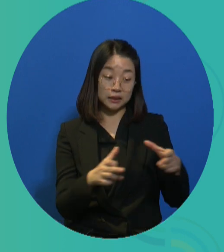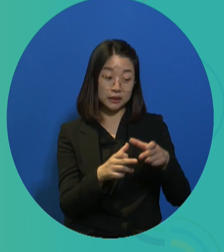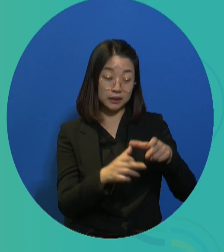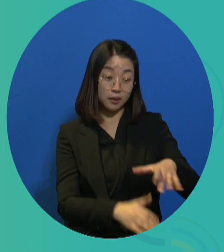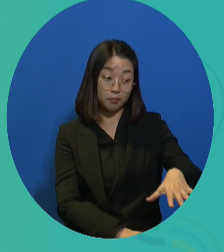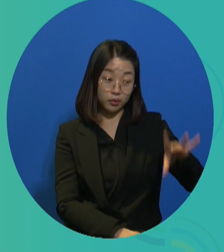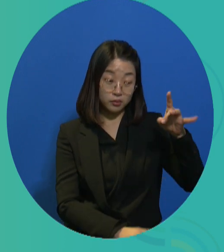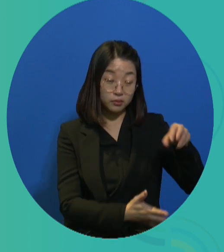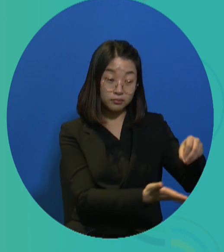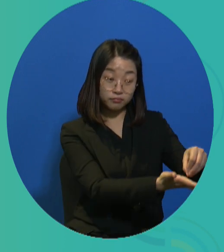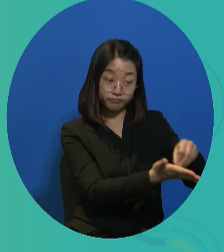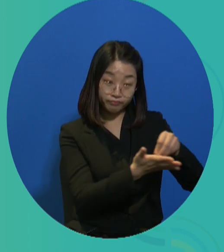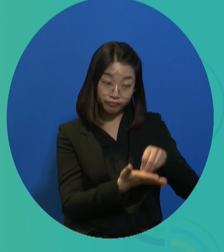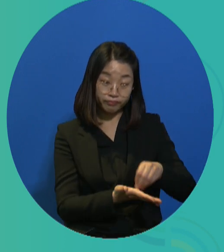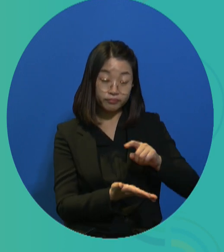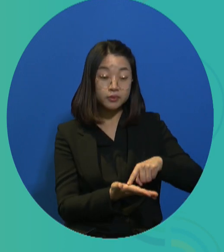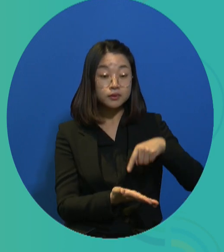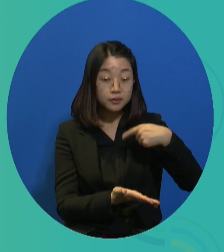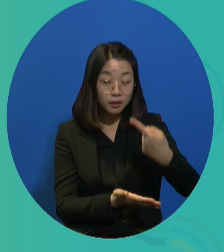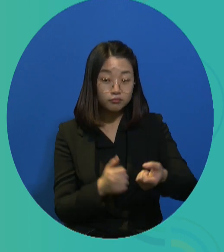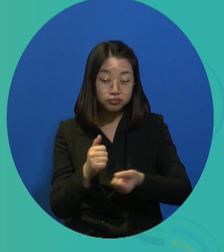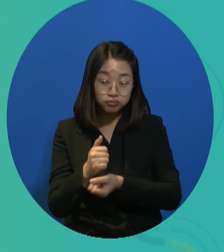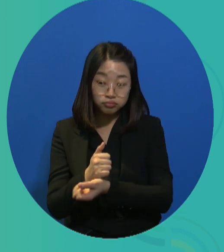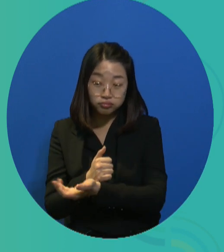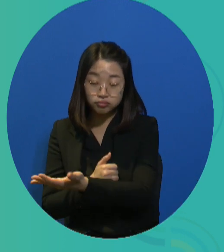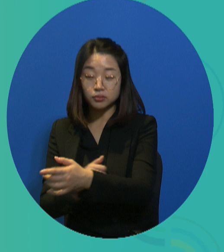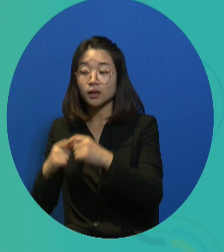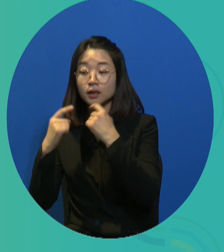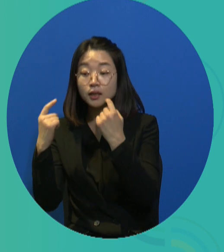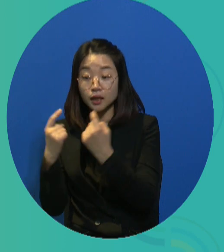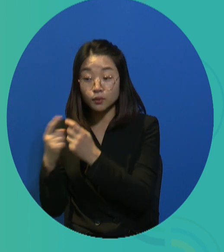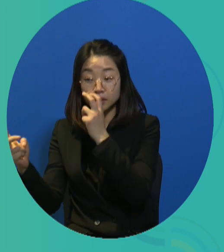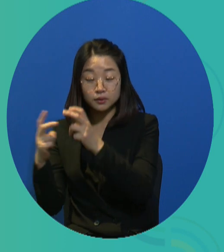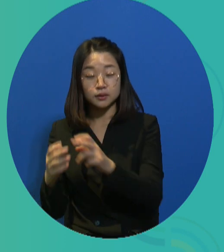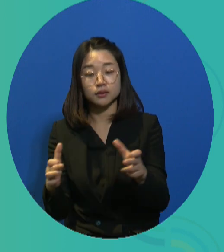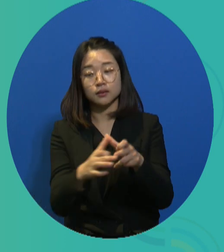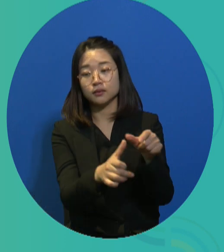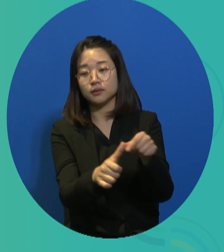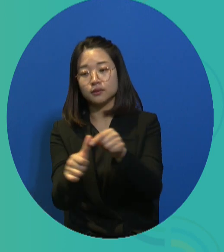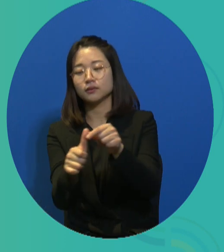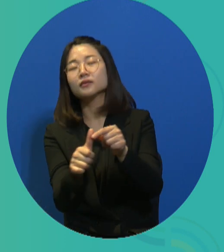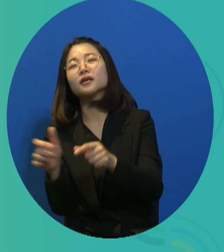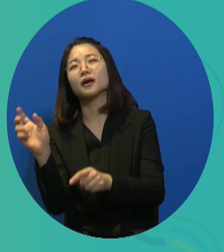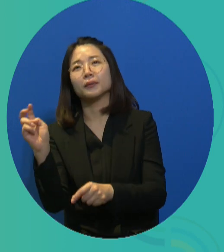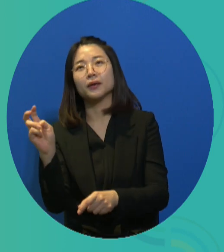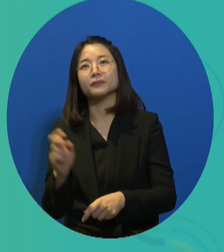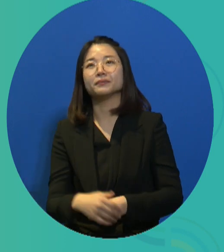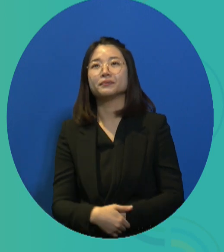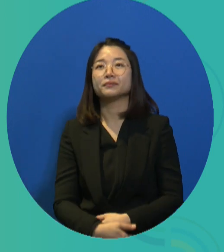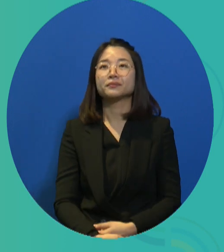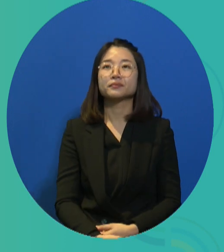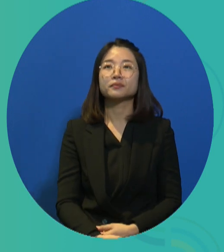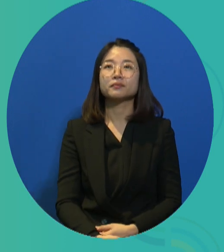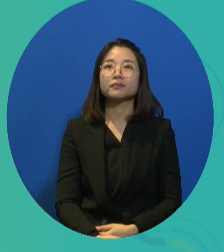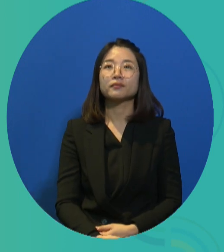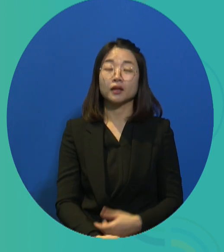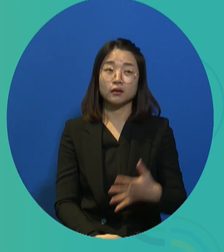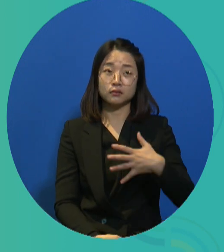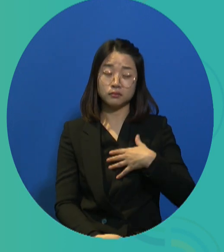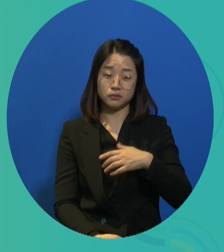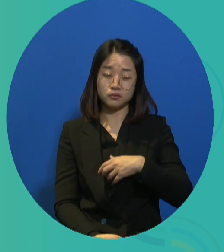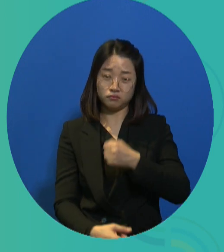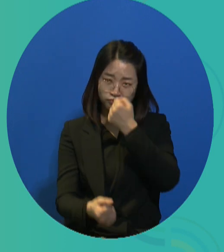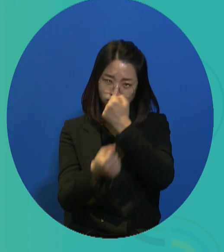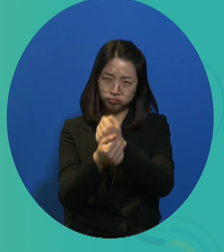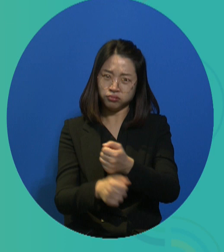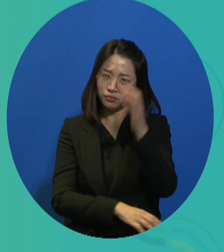I mentioned before. So we have to transition our direction forward to a just transition for Korean society. And